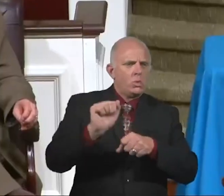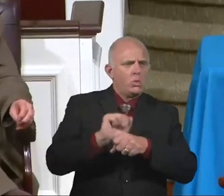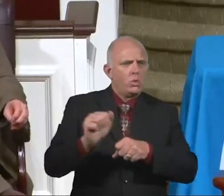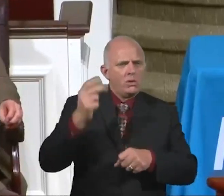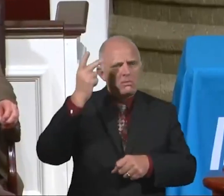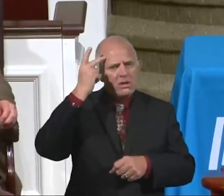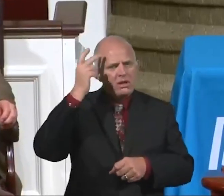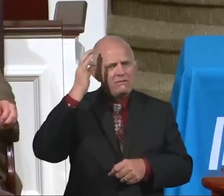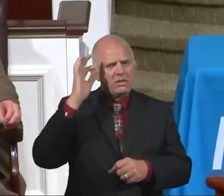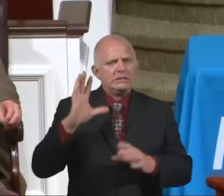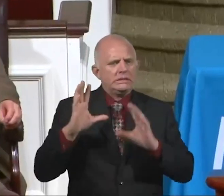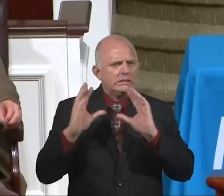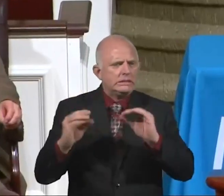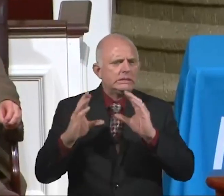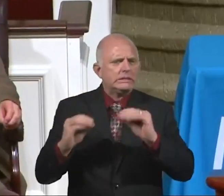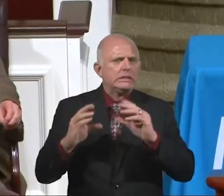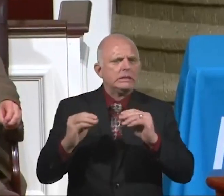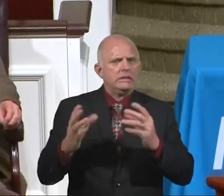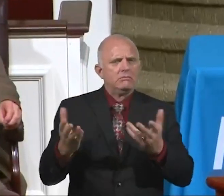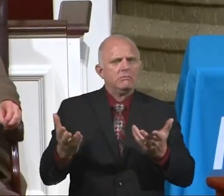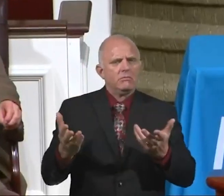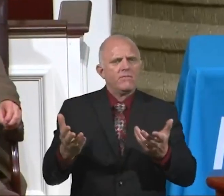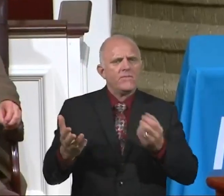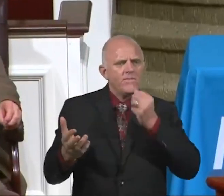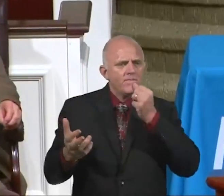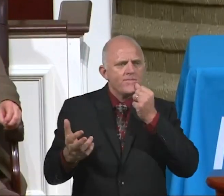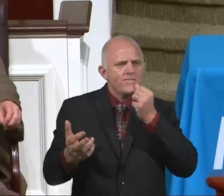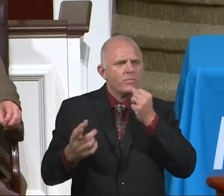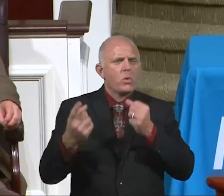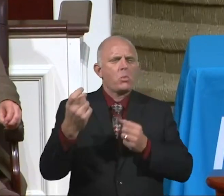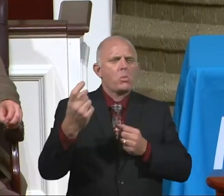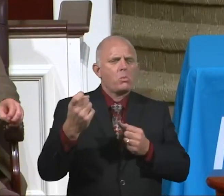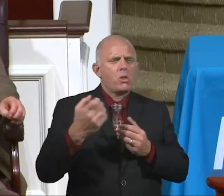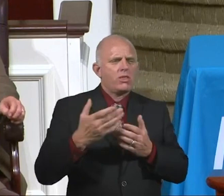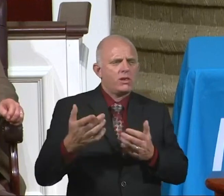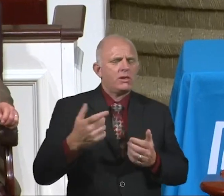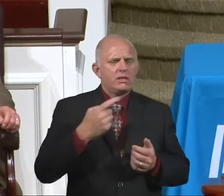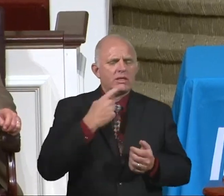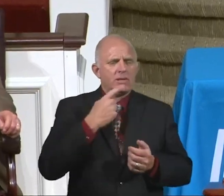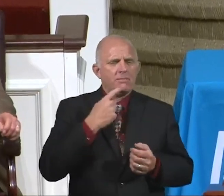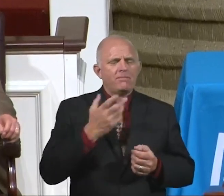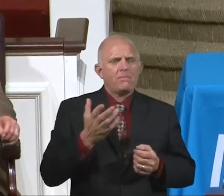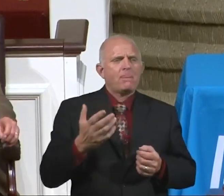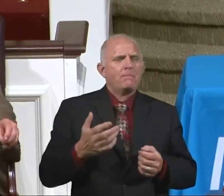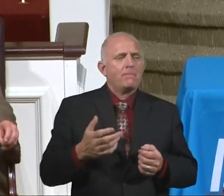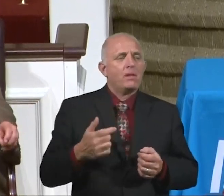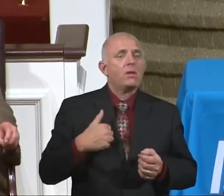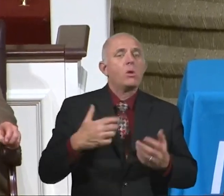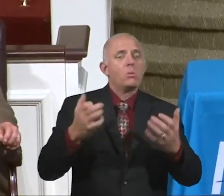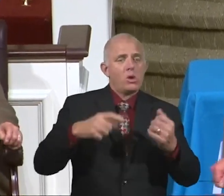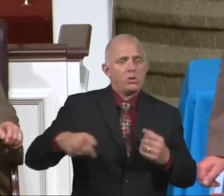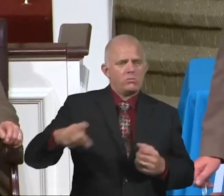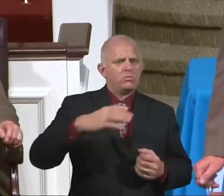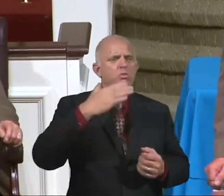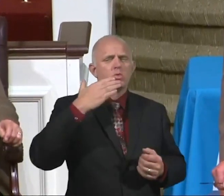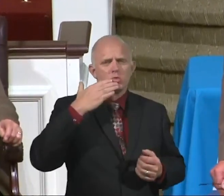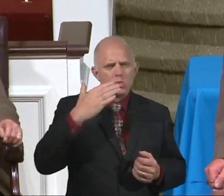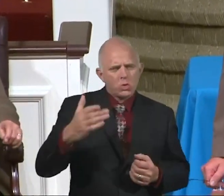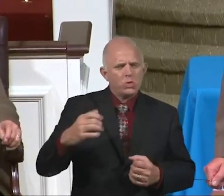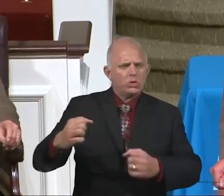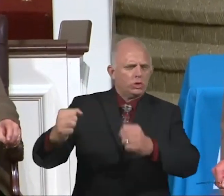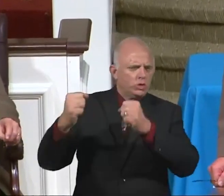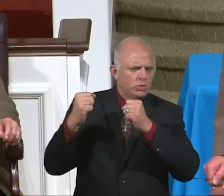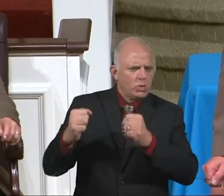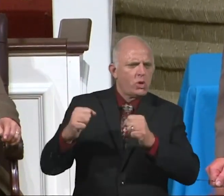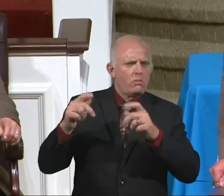teach it to somebody else. Let's do one more thing that he says. Number one, says, I want you to be a son, a good, strong person in the grace